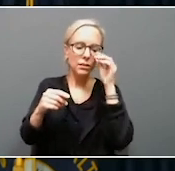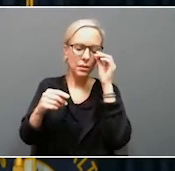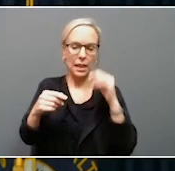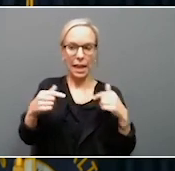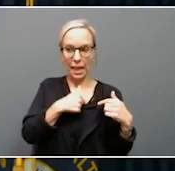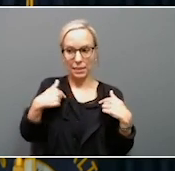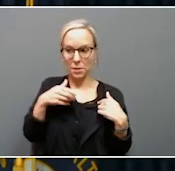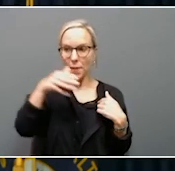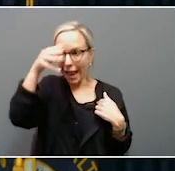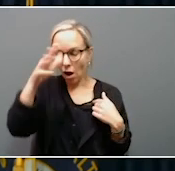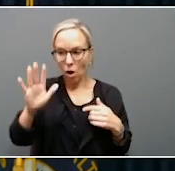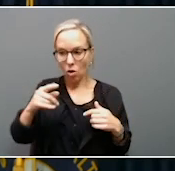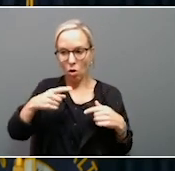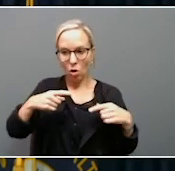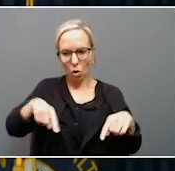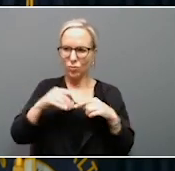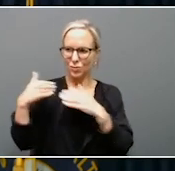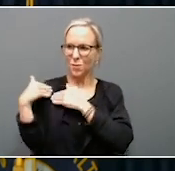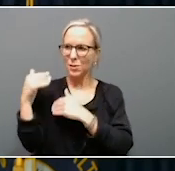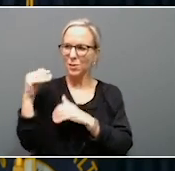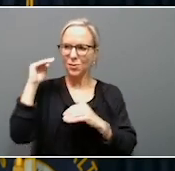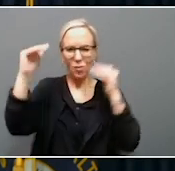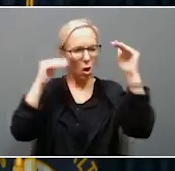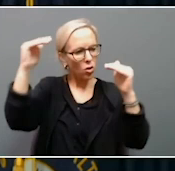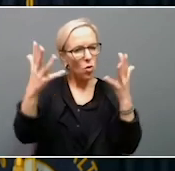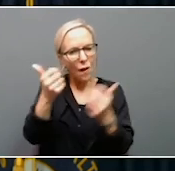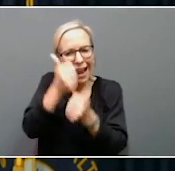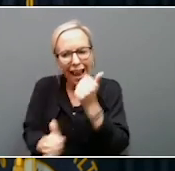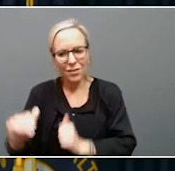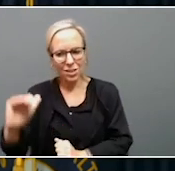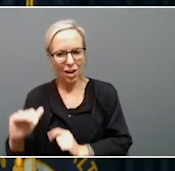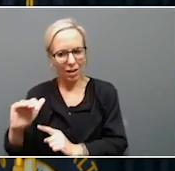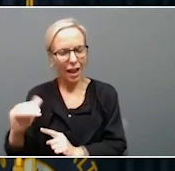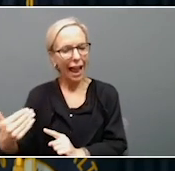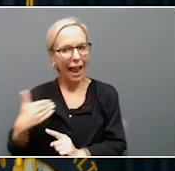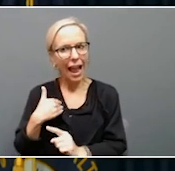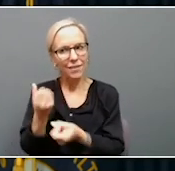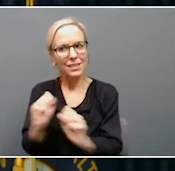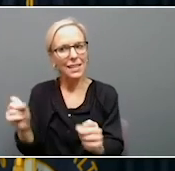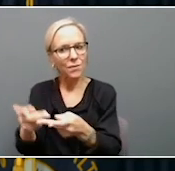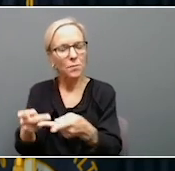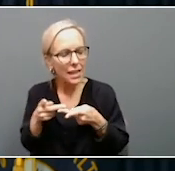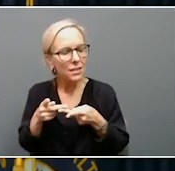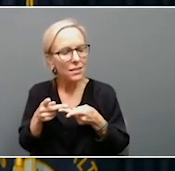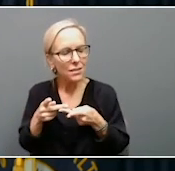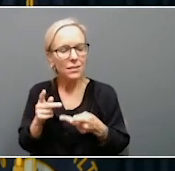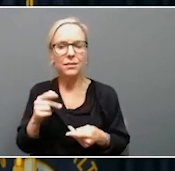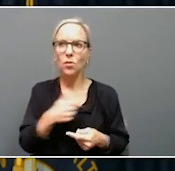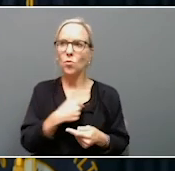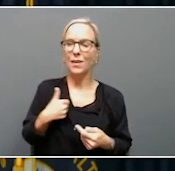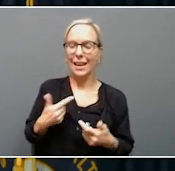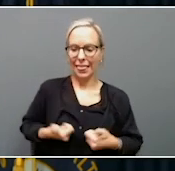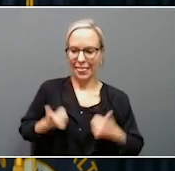or as responsible adults, we all want every child to have a safe place. Again, we live in a tough world